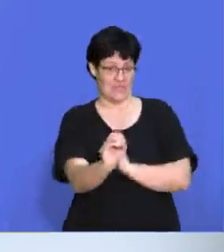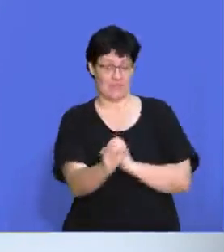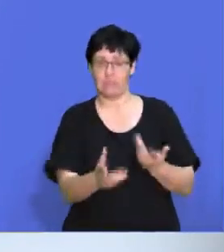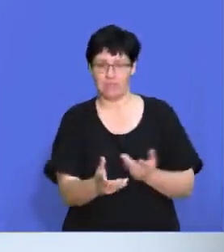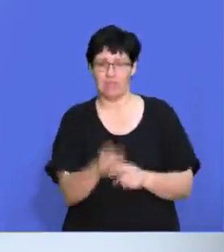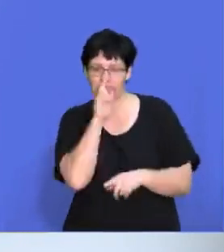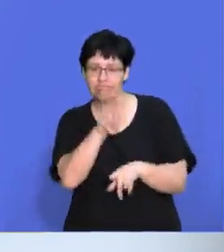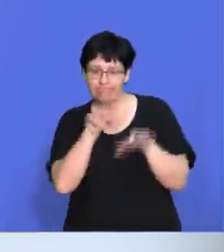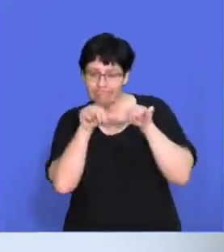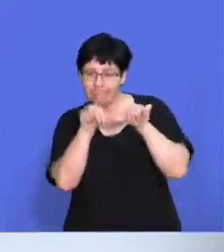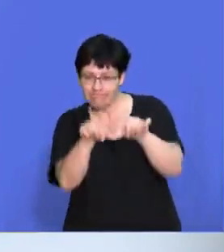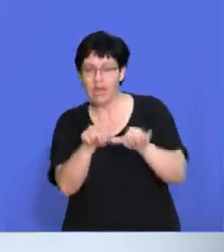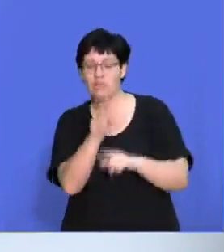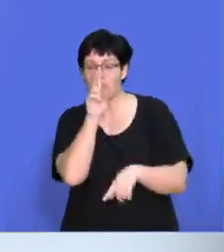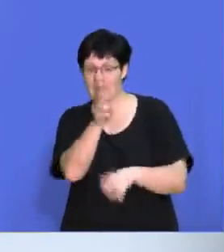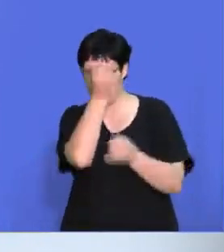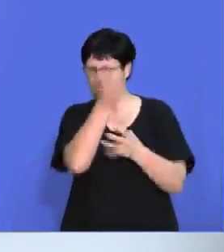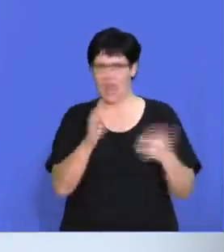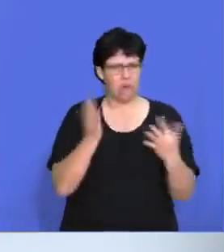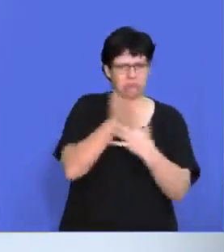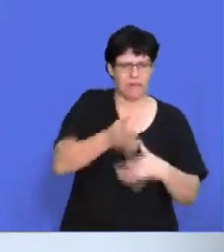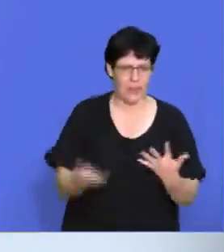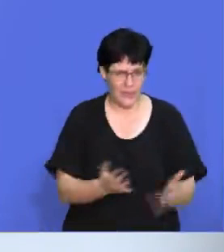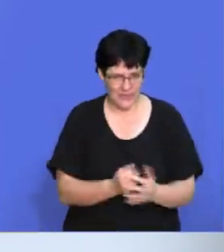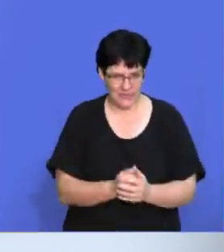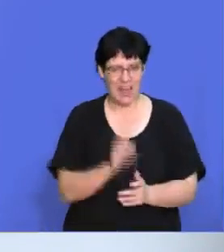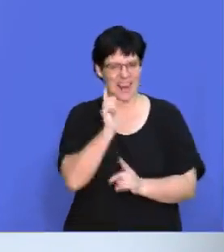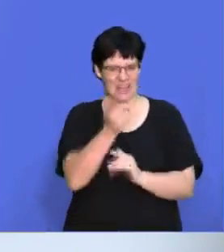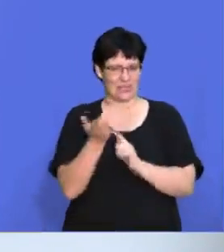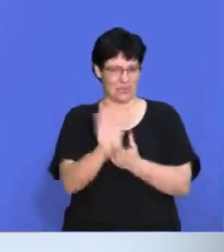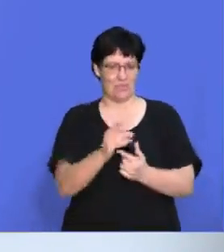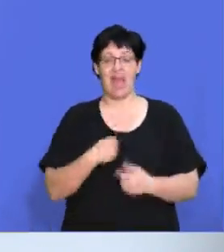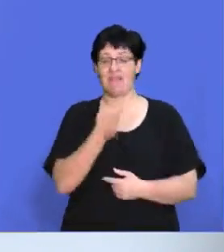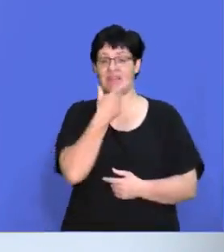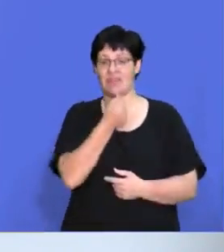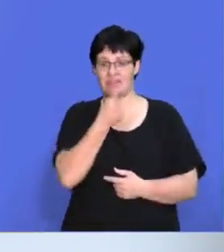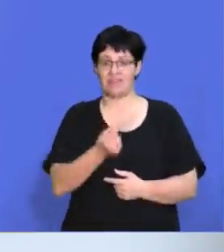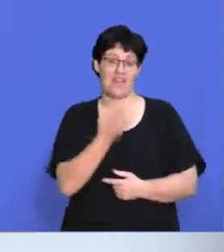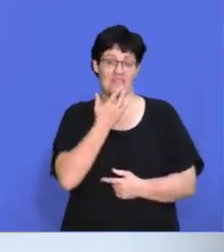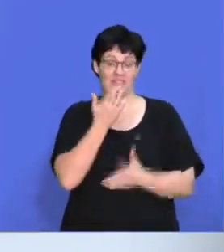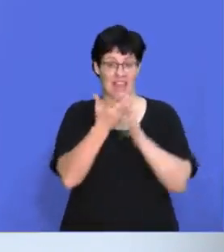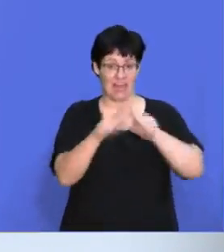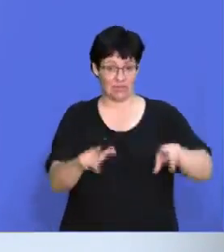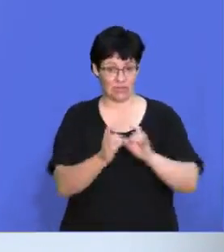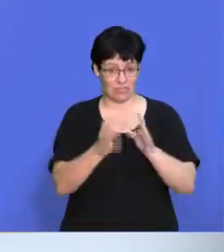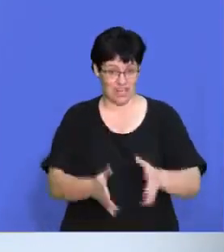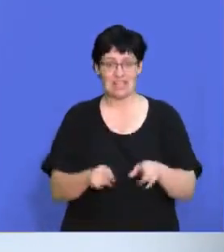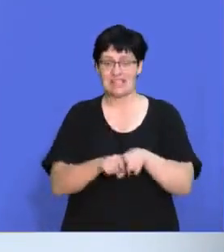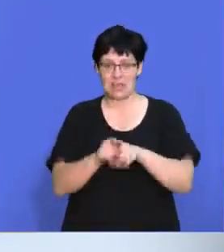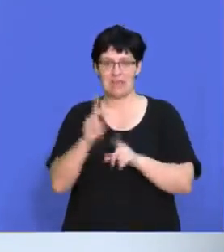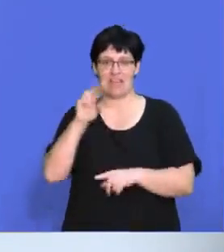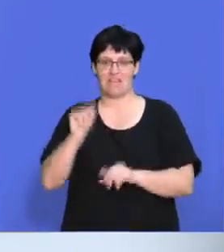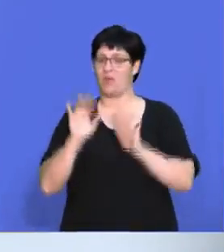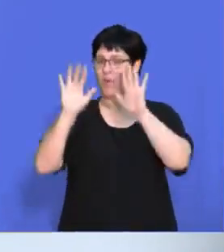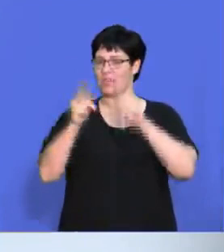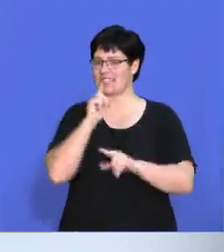guys, so please stay tuned to get all of those details later on in the show. I've got Nicolene, our favourite sign language interpreter, as